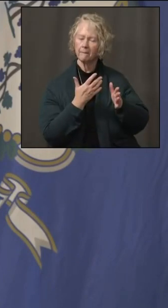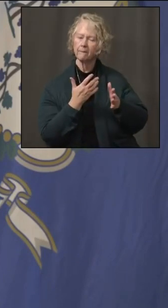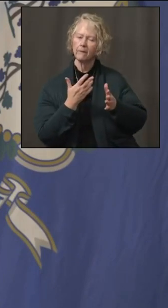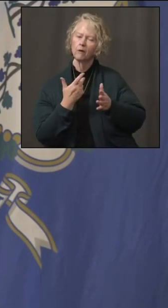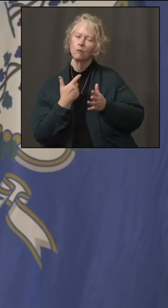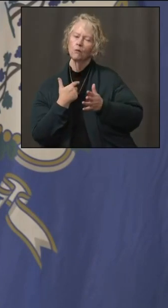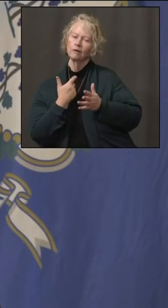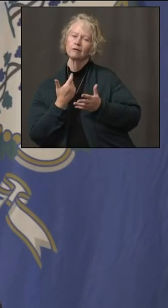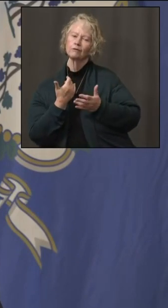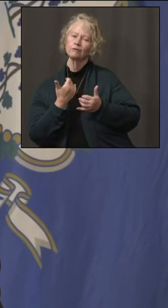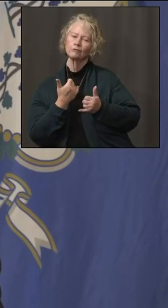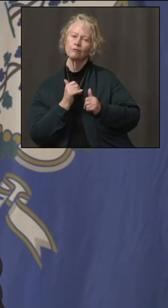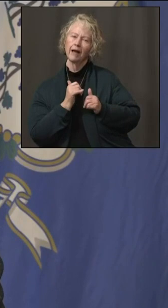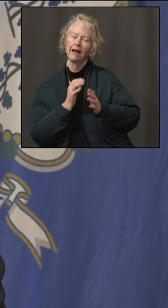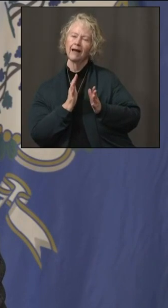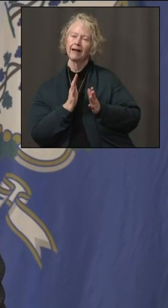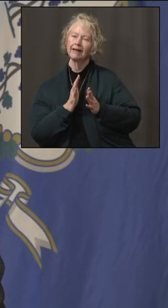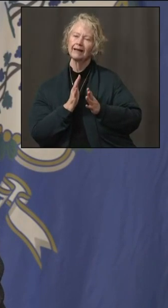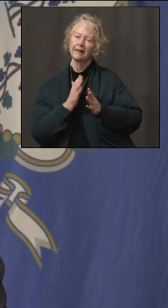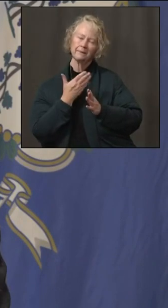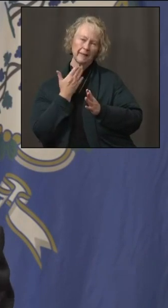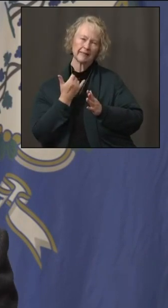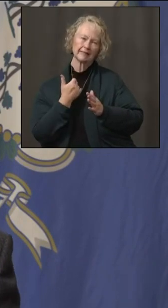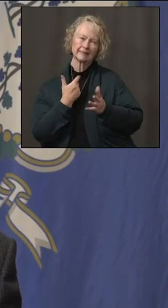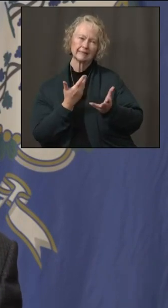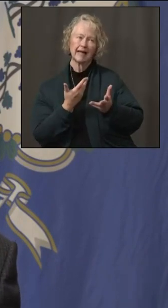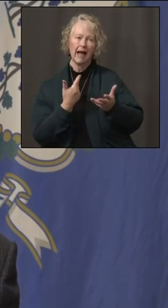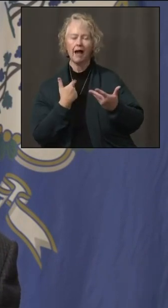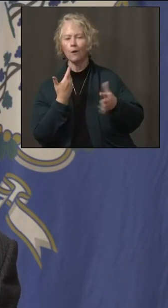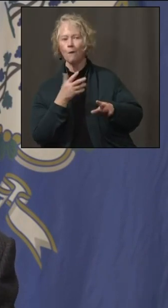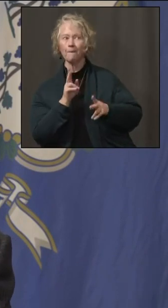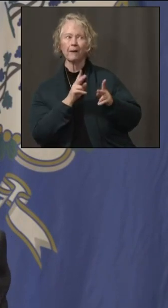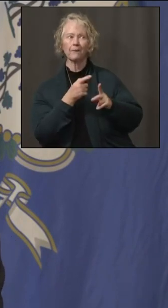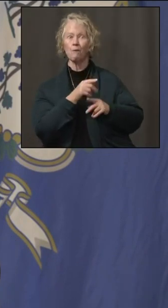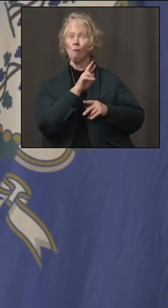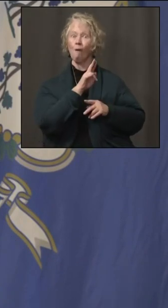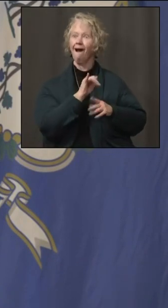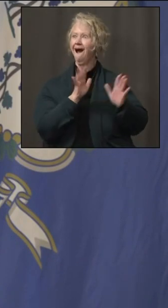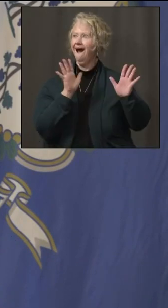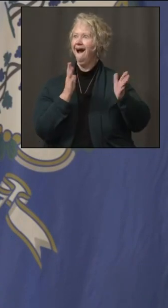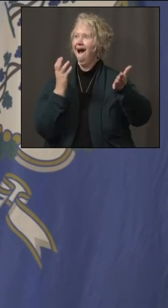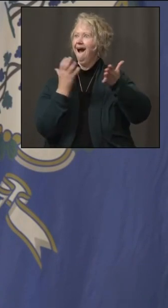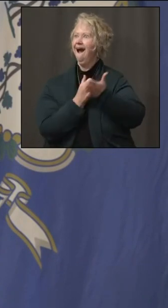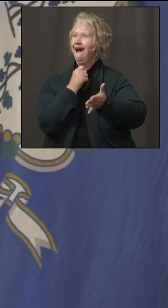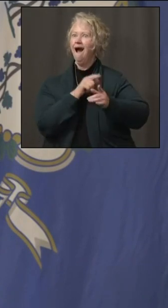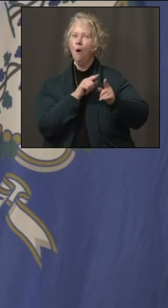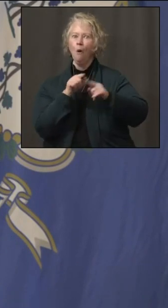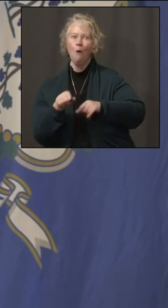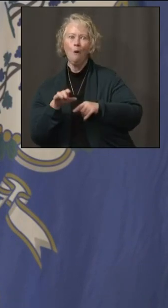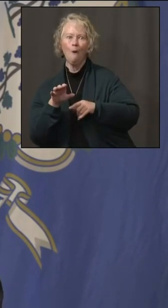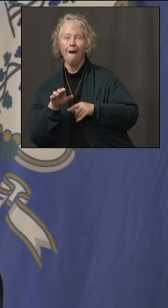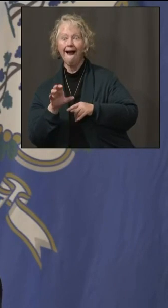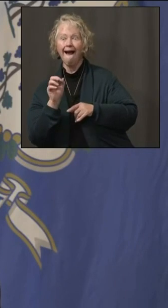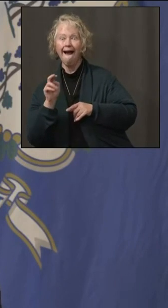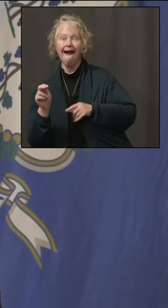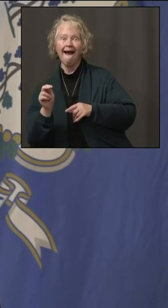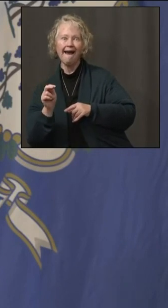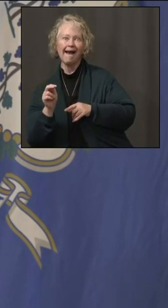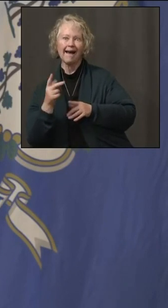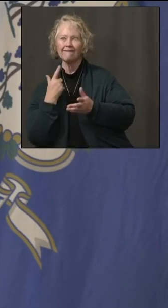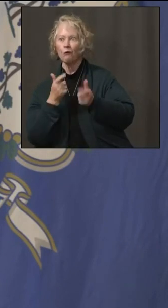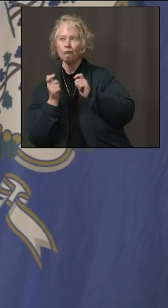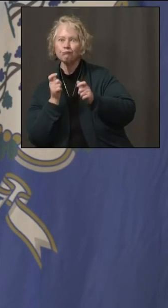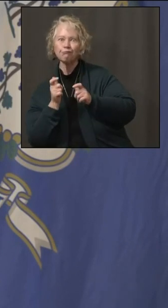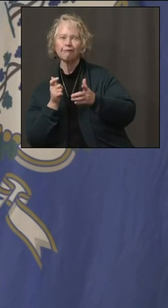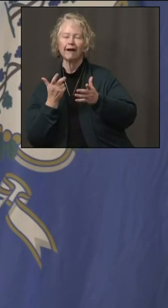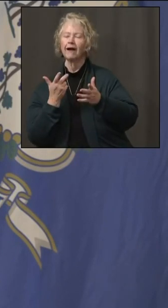close as we can as one. I don't want a lot of people from Rhode Island saying, hey, let's drive to Connecticut or vice versa. So I think